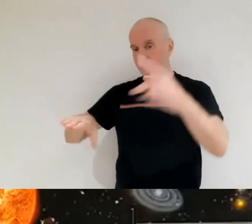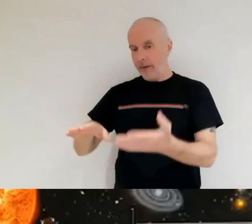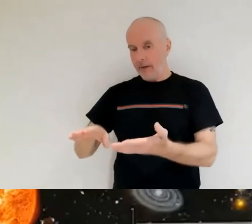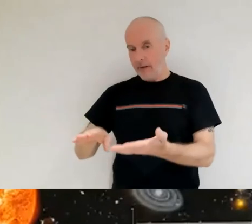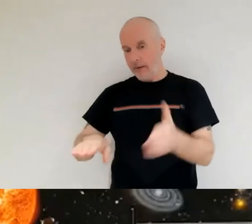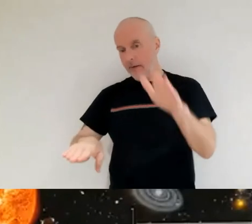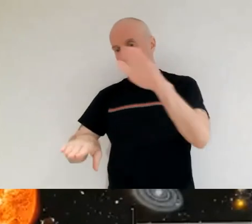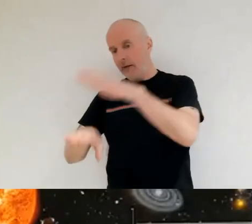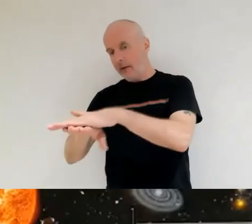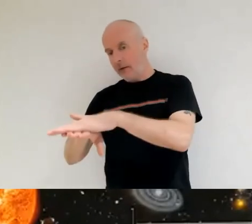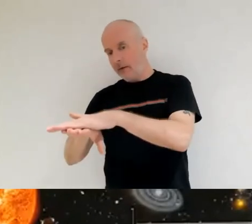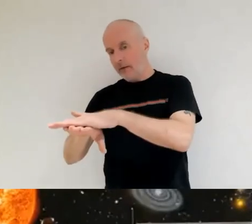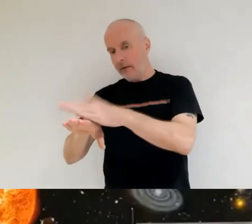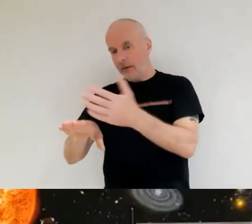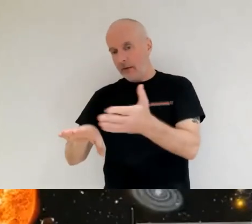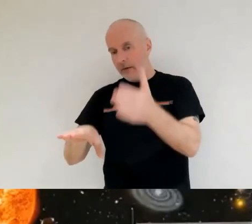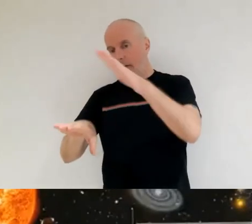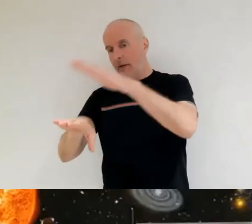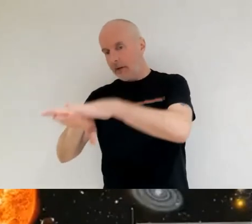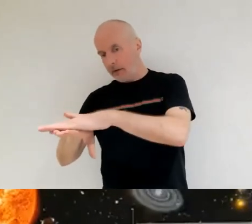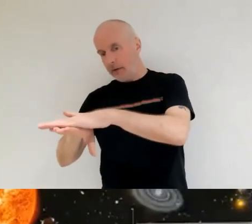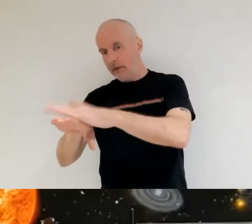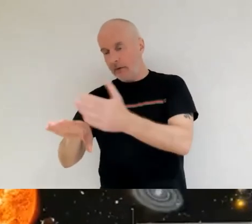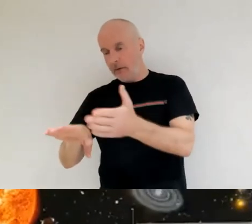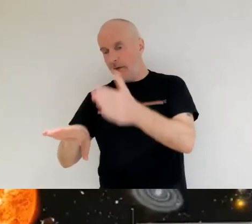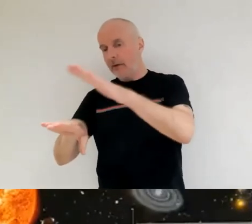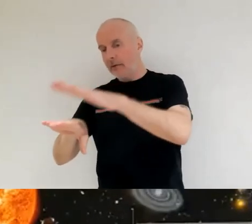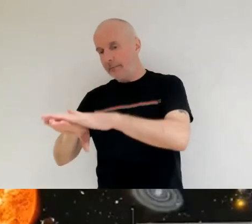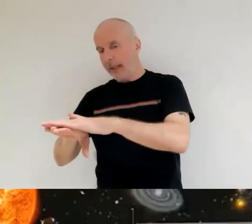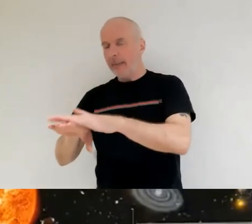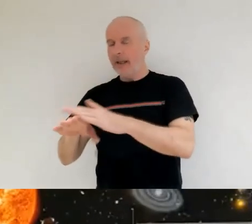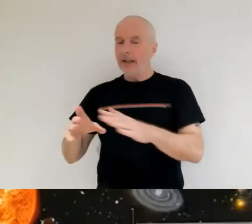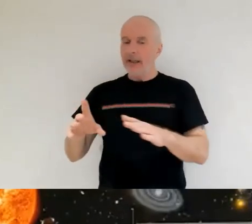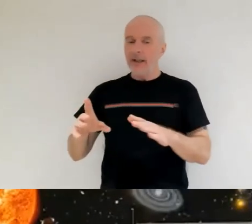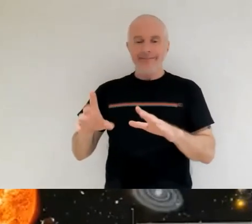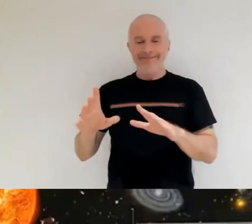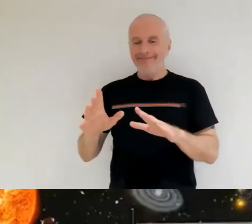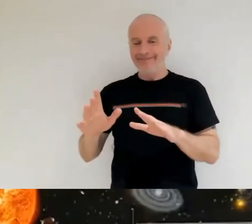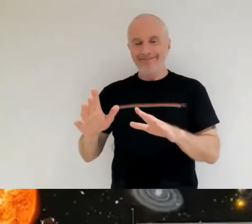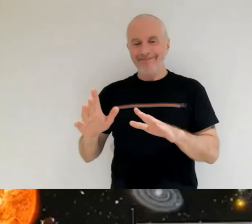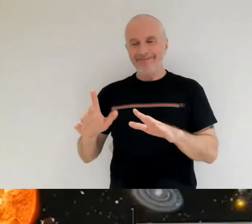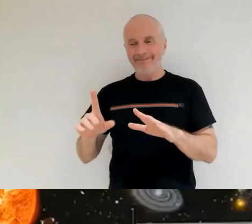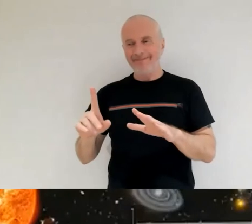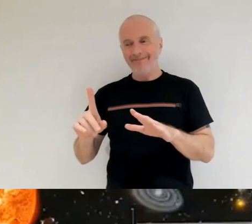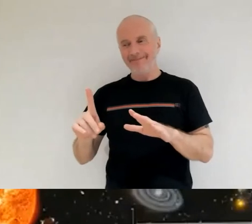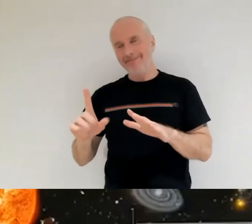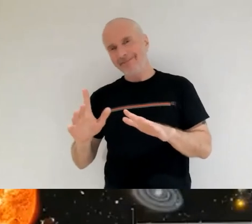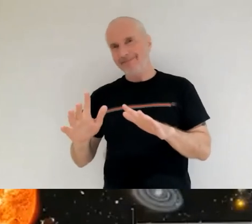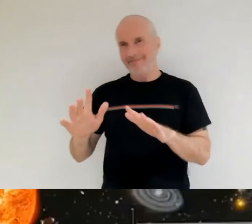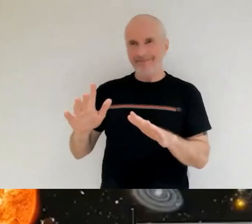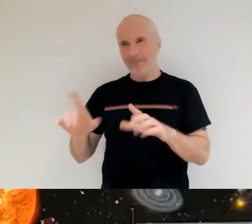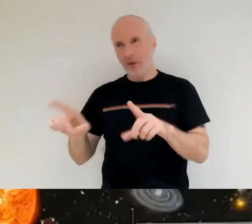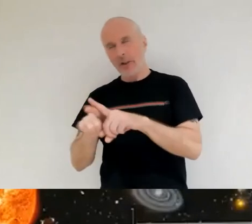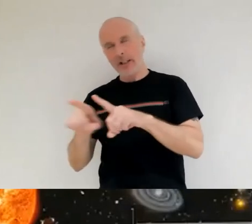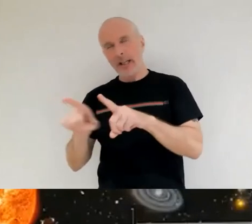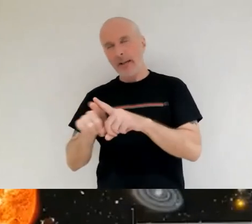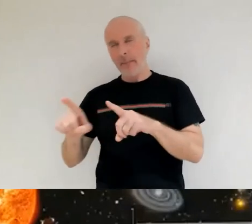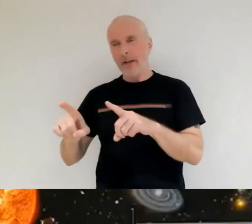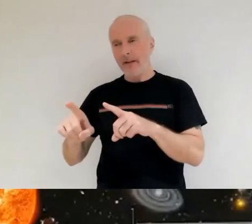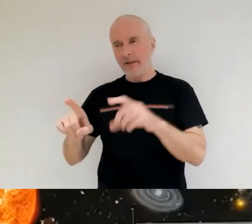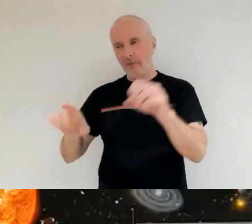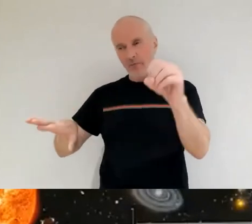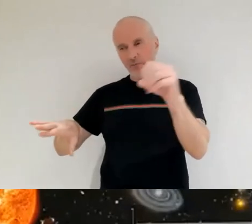introducing another material that maybe doesn't have the same uh reflective ability so my instinct would be to say that it probably